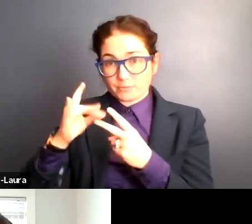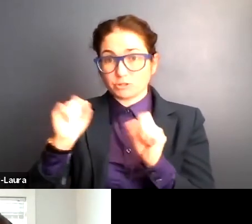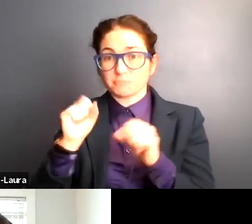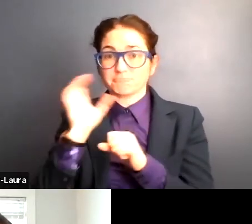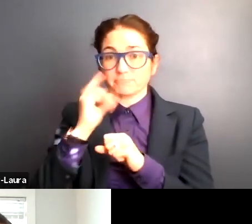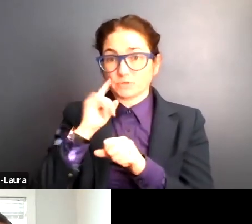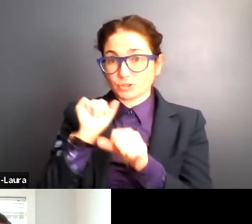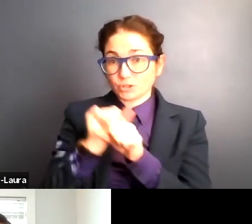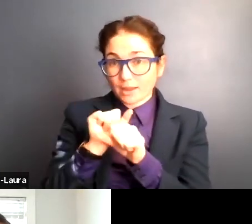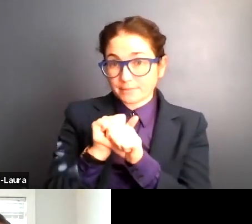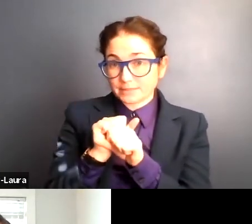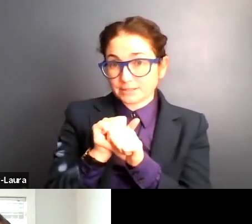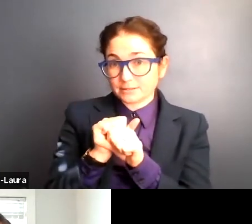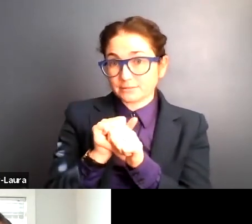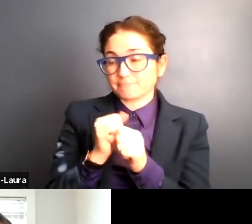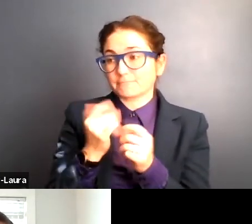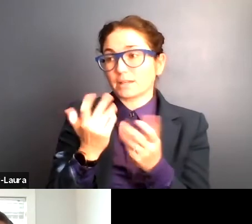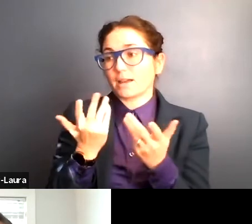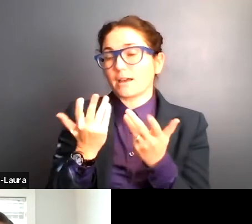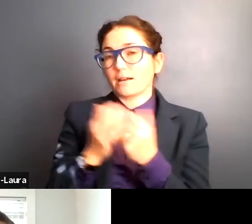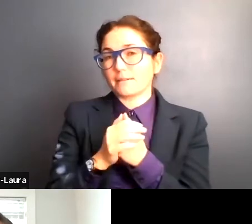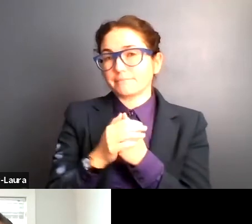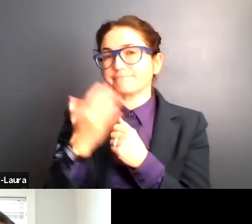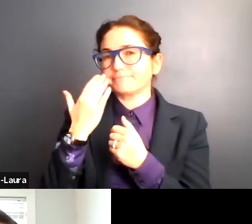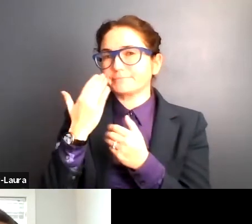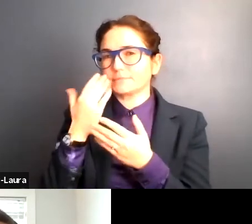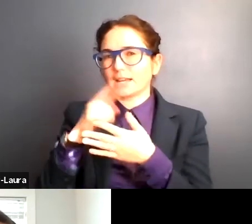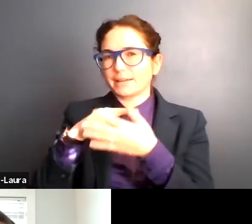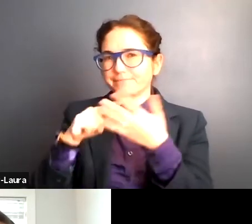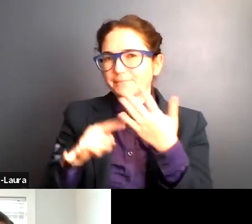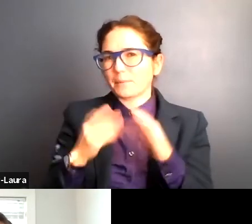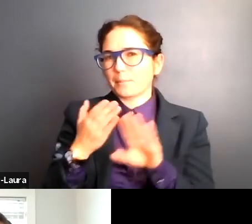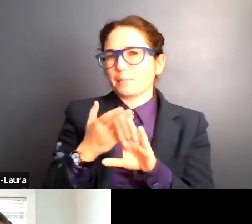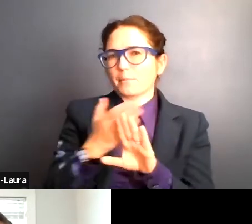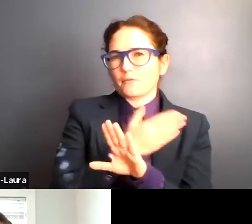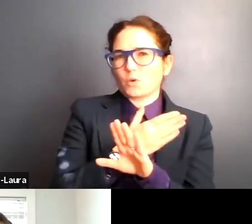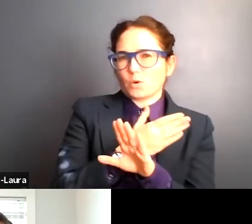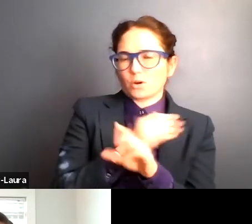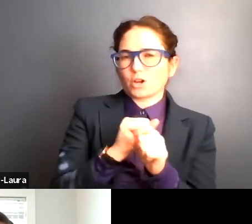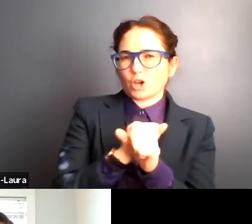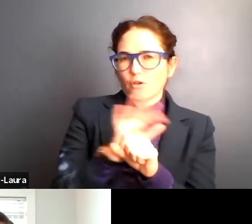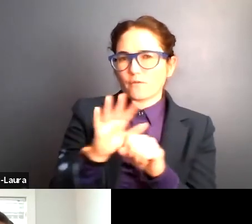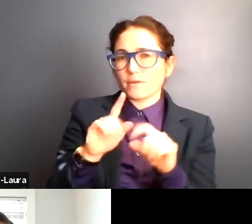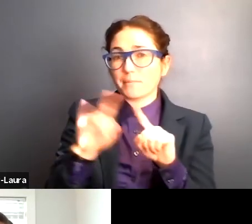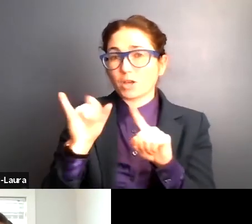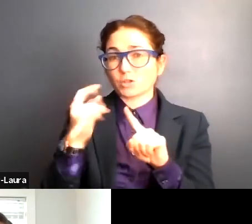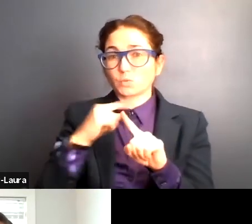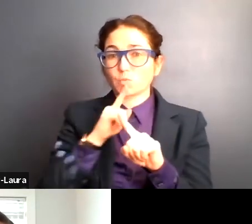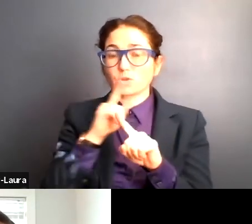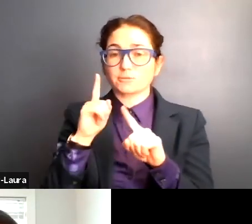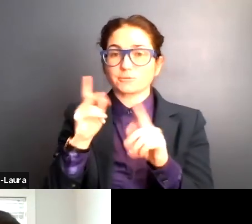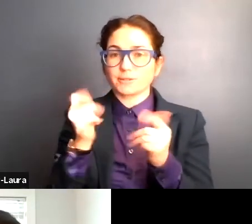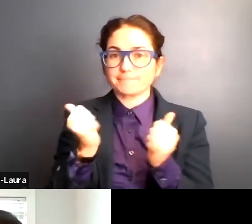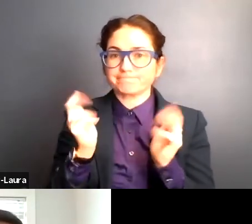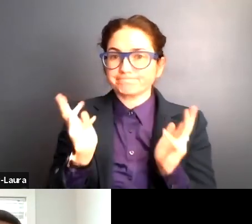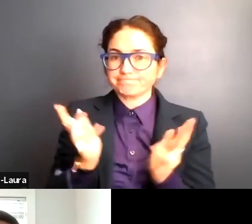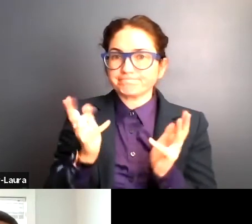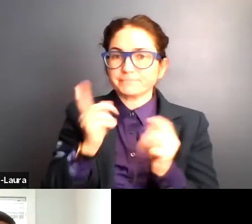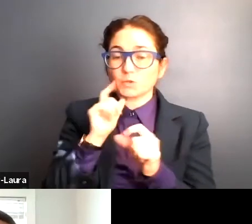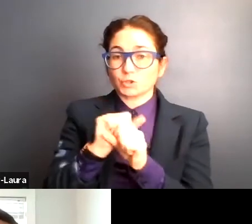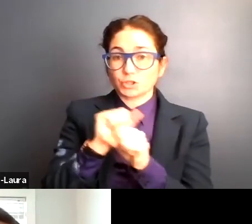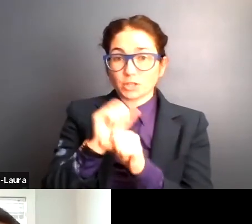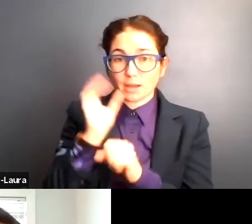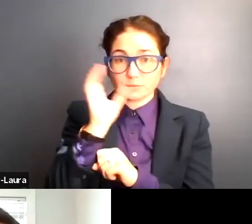jobs. Um, these are things before the pandemic, but we were always pushing it for a job search